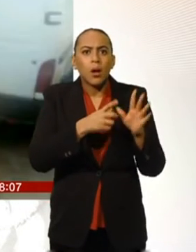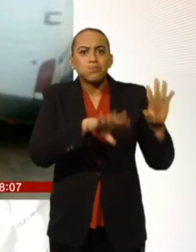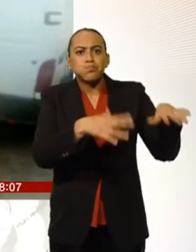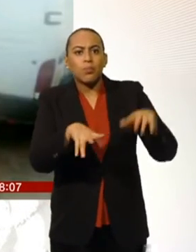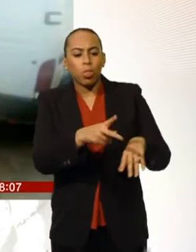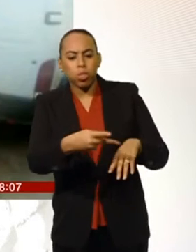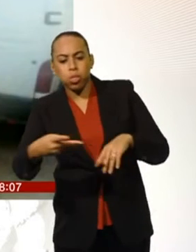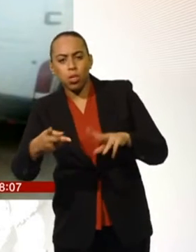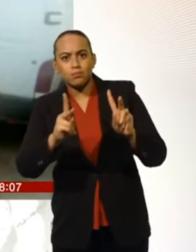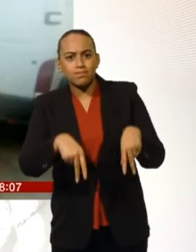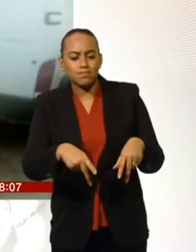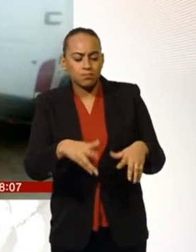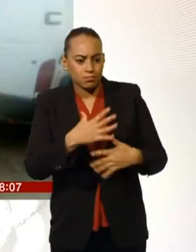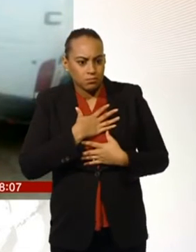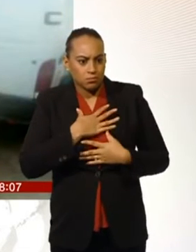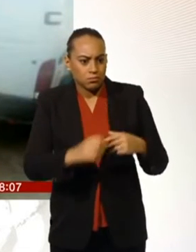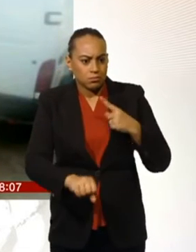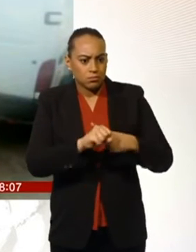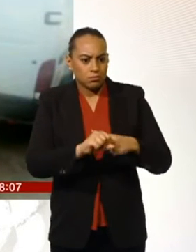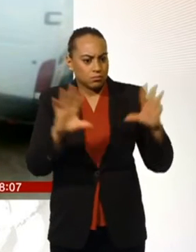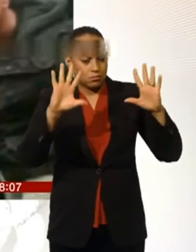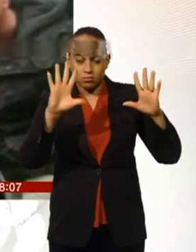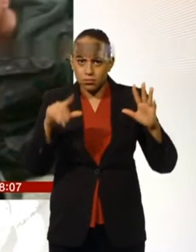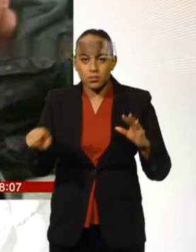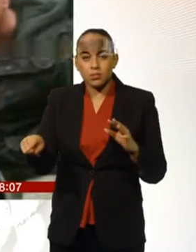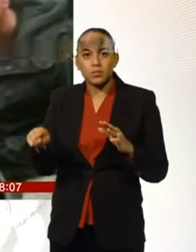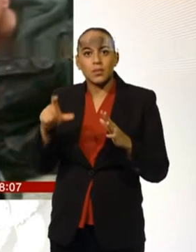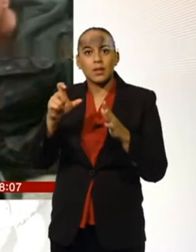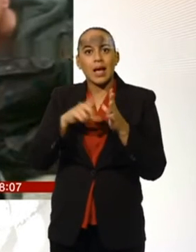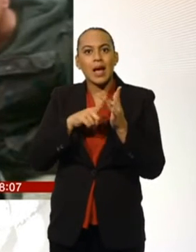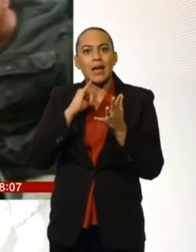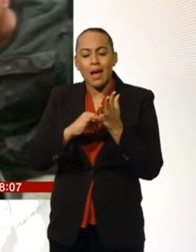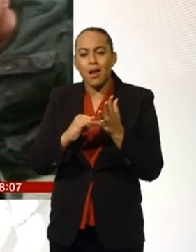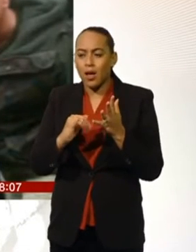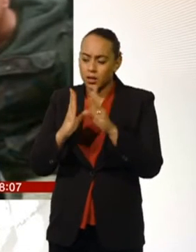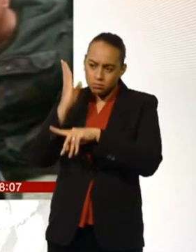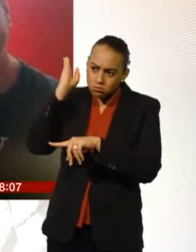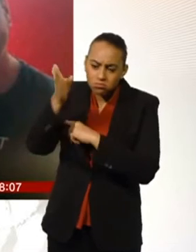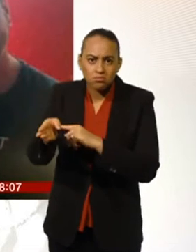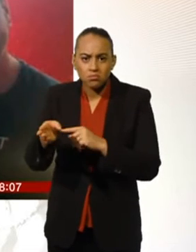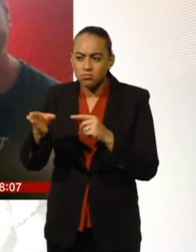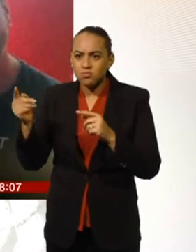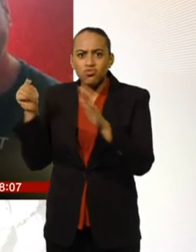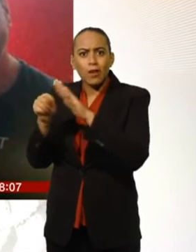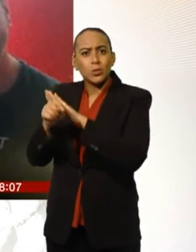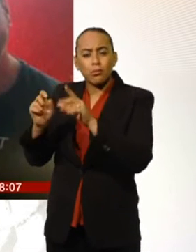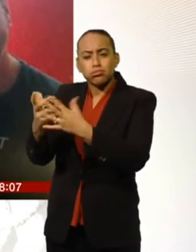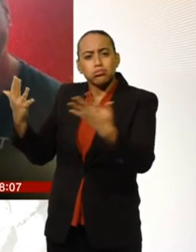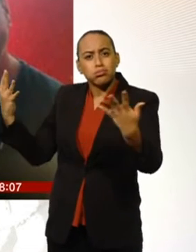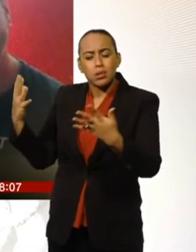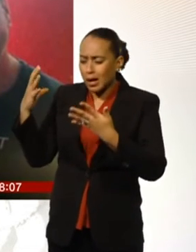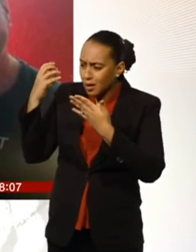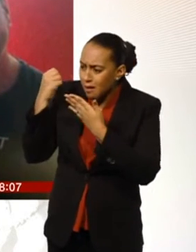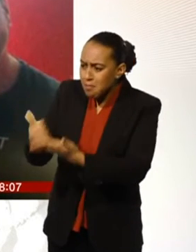he began his own aid mission, if you like, to the jungle, the camp in Calais, not far from here in Boulogne. He came out there and while